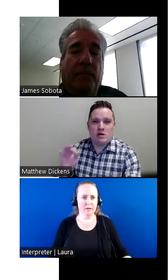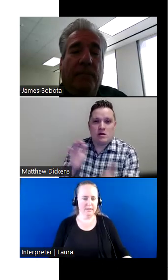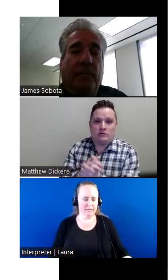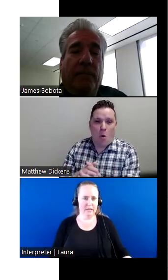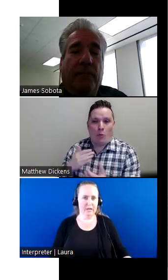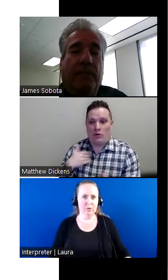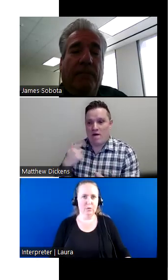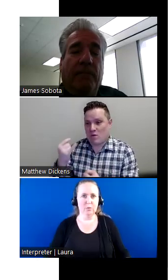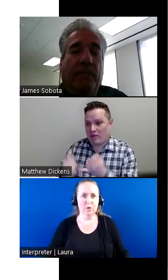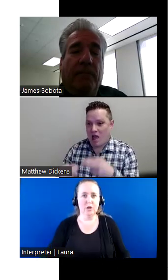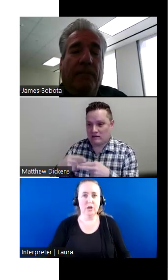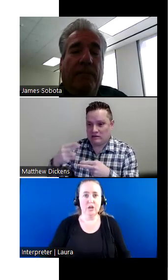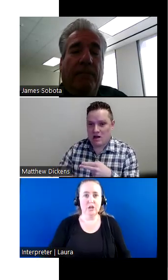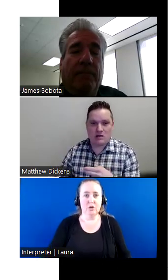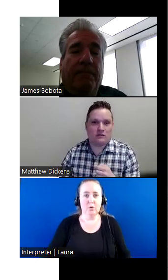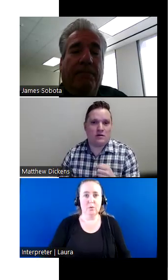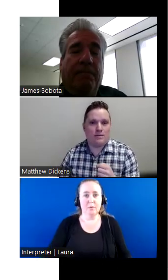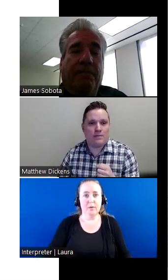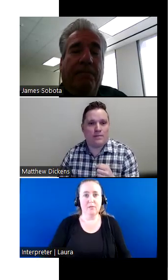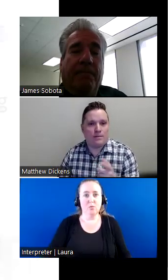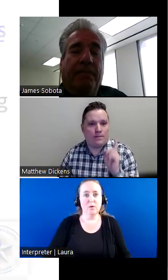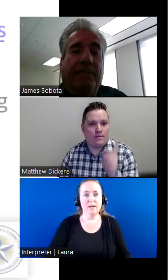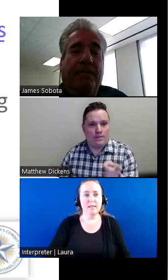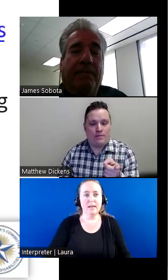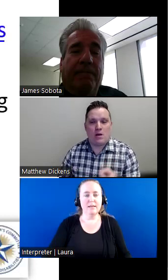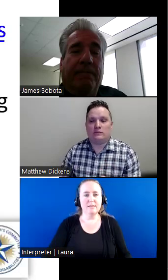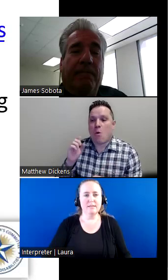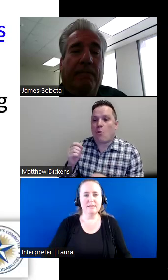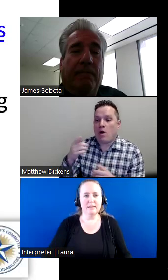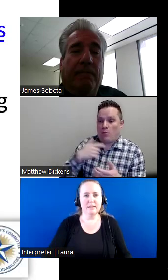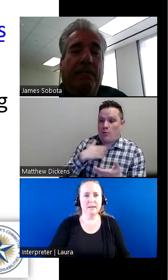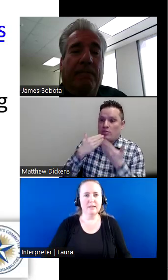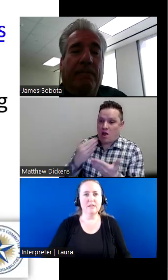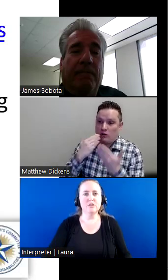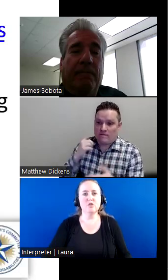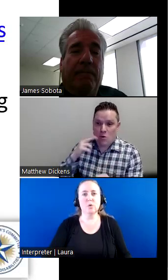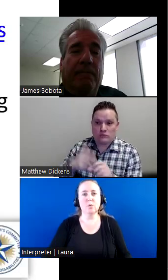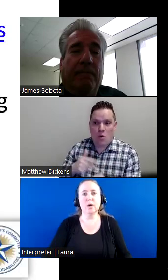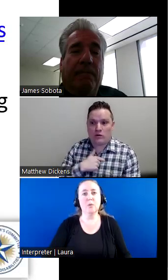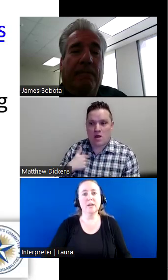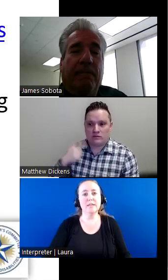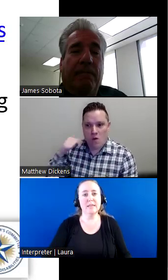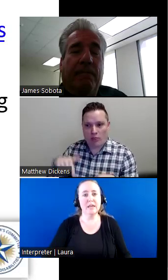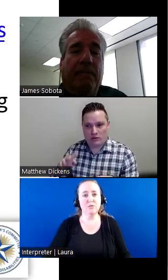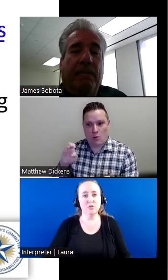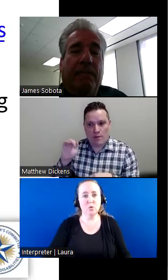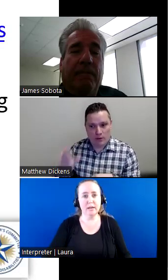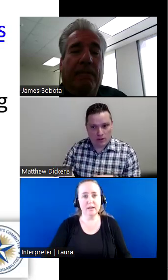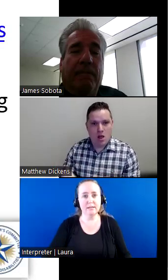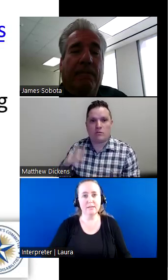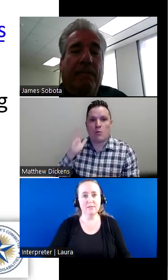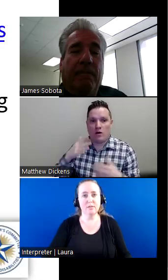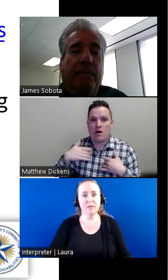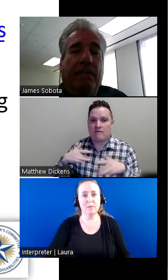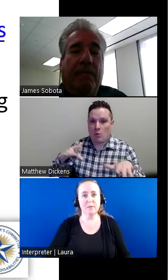All right. Thank you. So, so maybe we have one last slide, so I wanted to thank you for joining